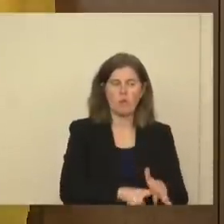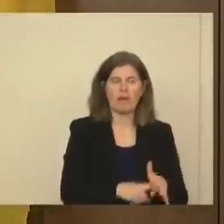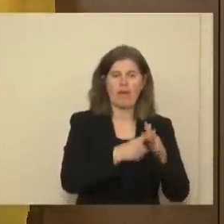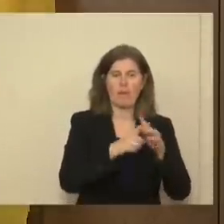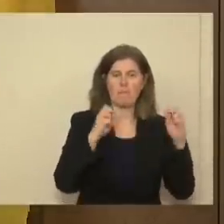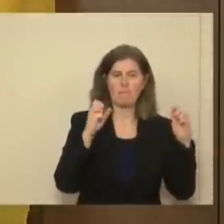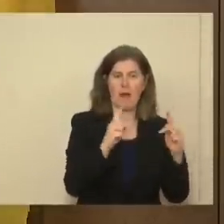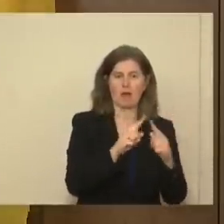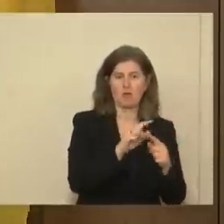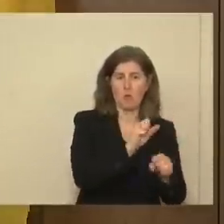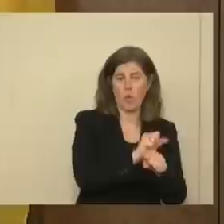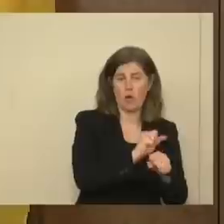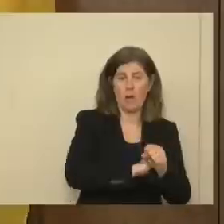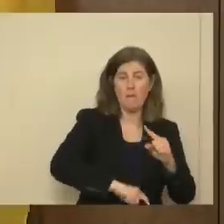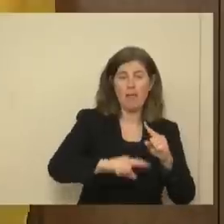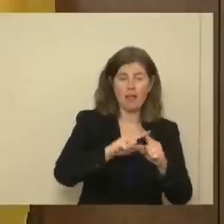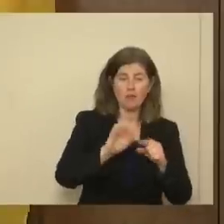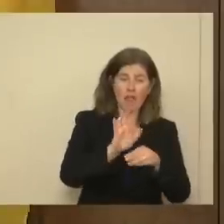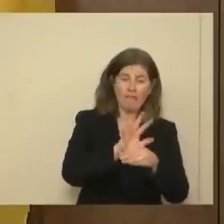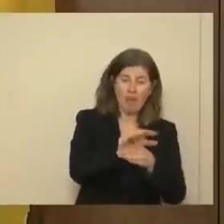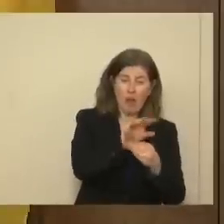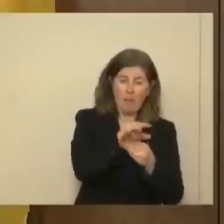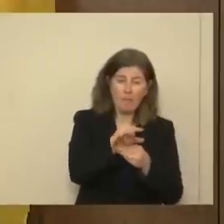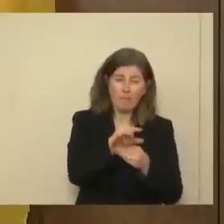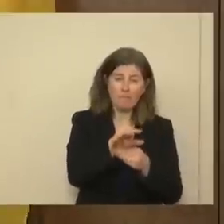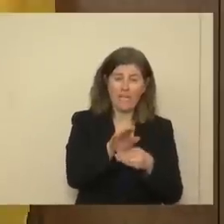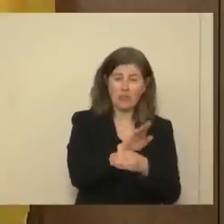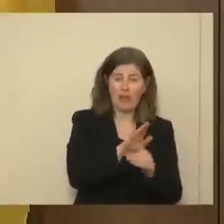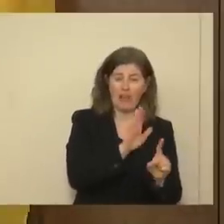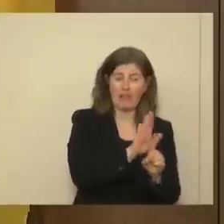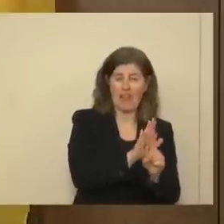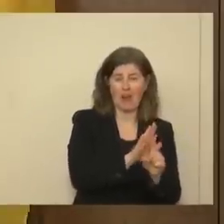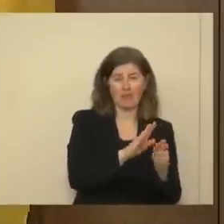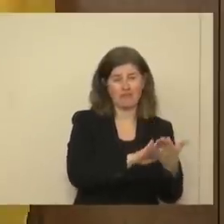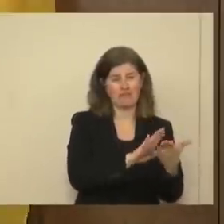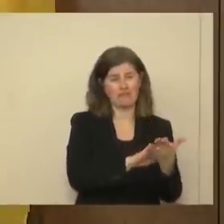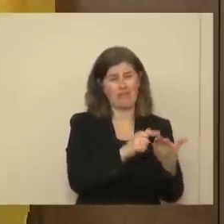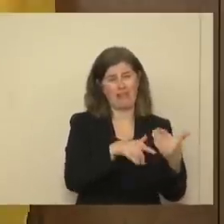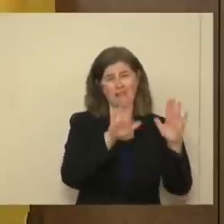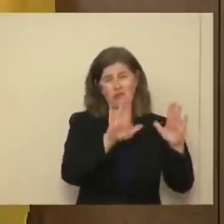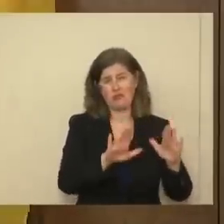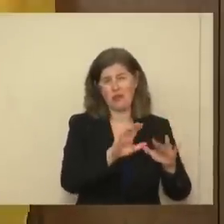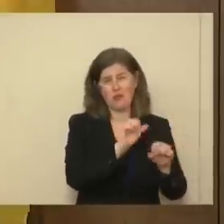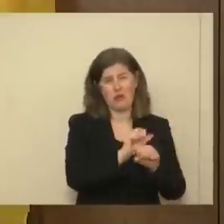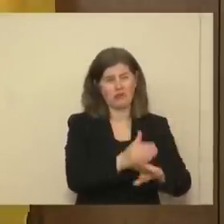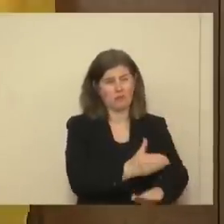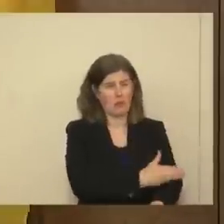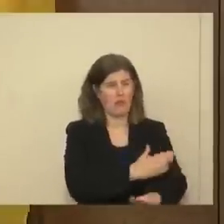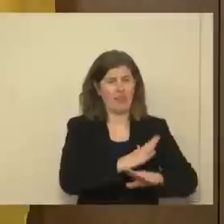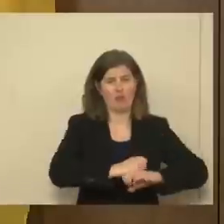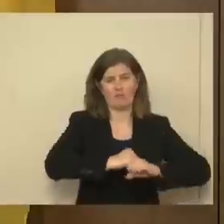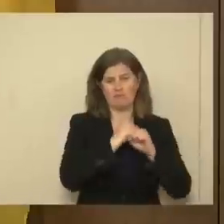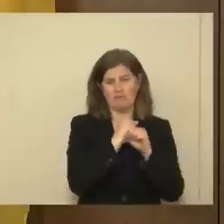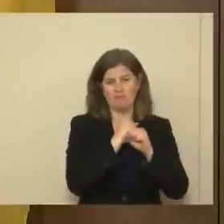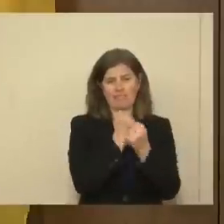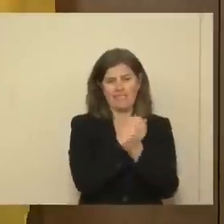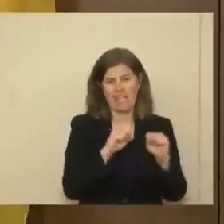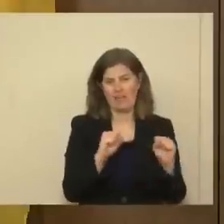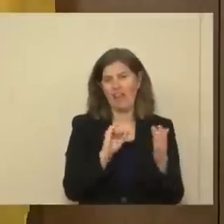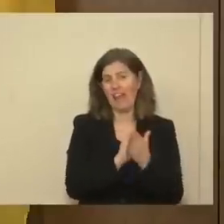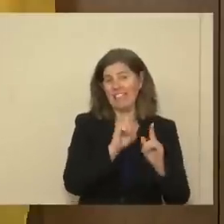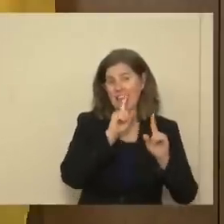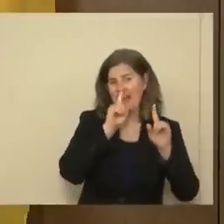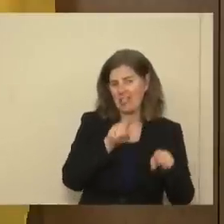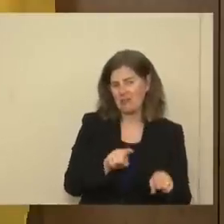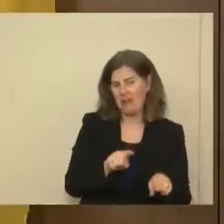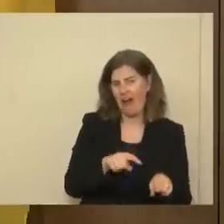come back to work and, to the film industry's credit, they've done incredible work on COVID-safe practices. So that is the answer